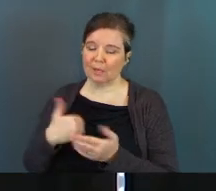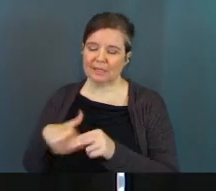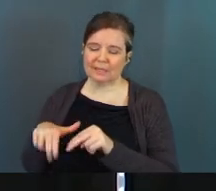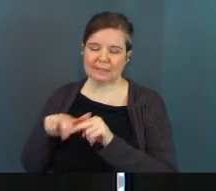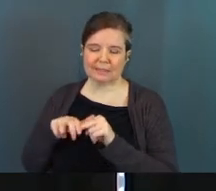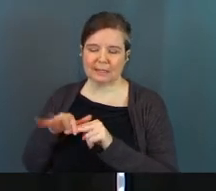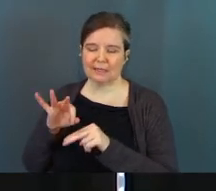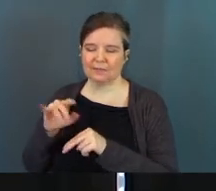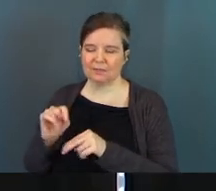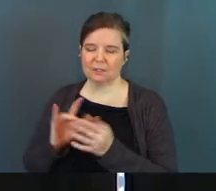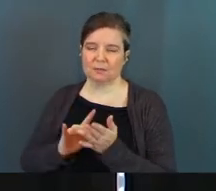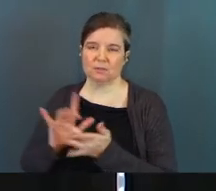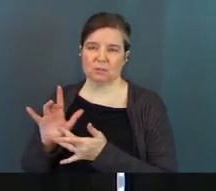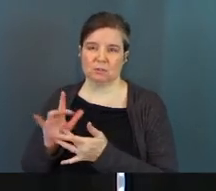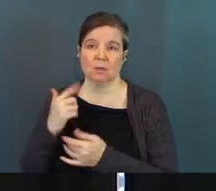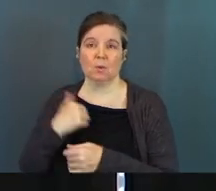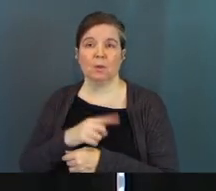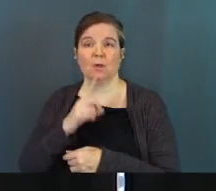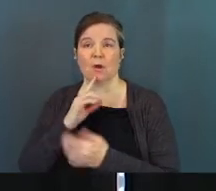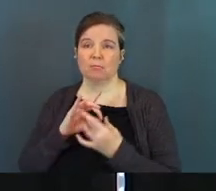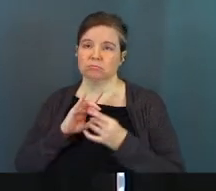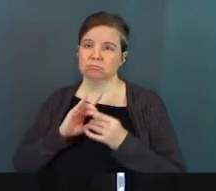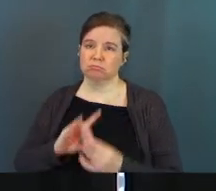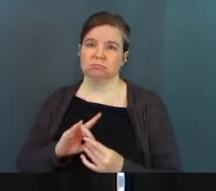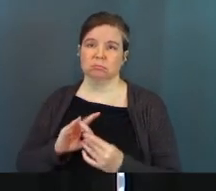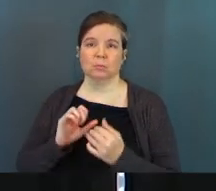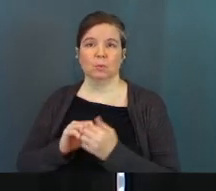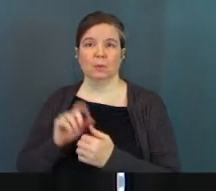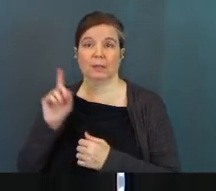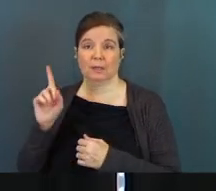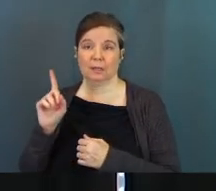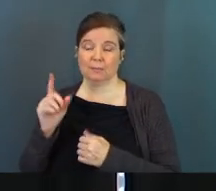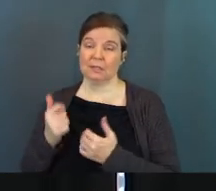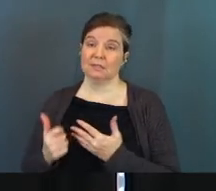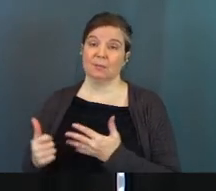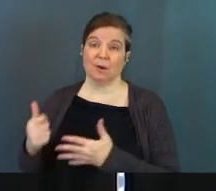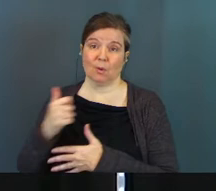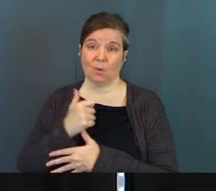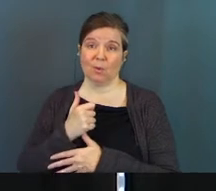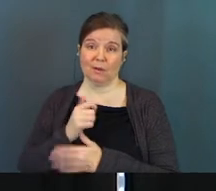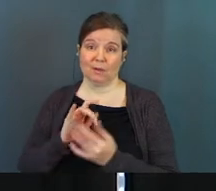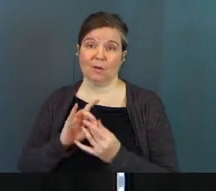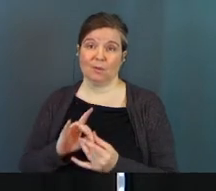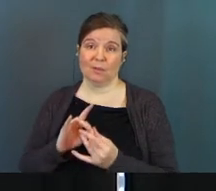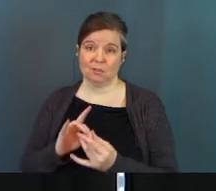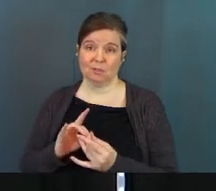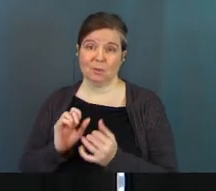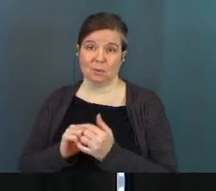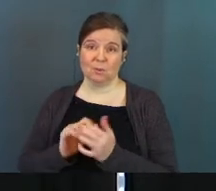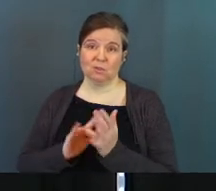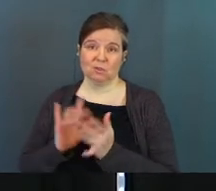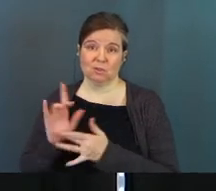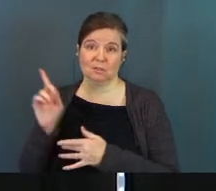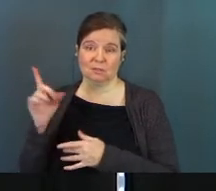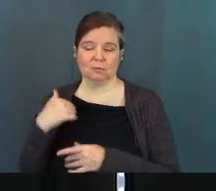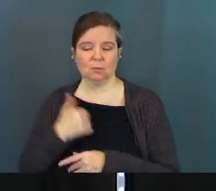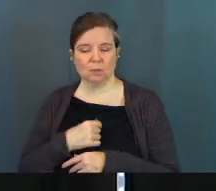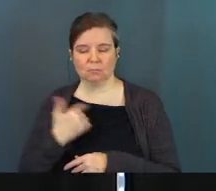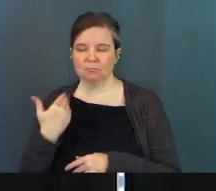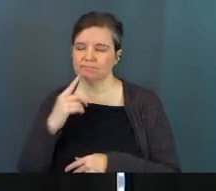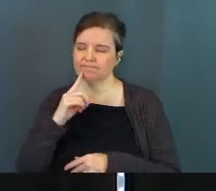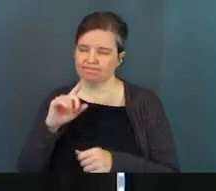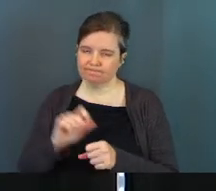sit at the feet of Jesus, that we are in relationship with him. It's a priority in our relationship with Jesus. We